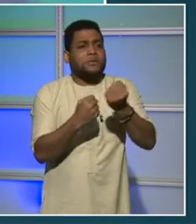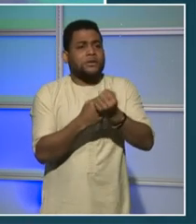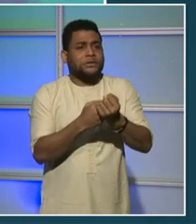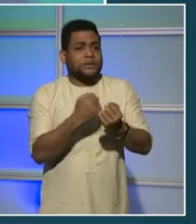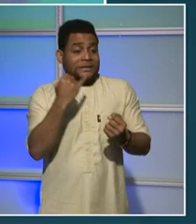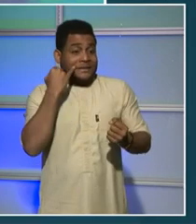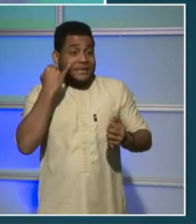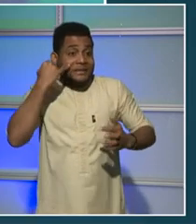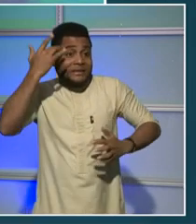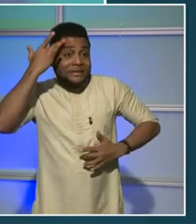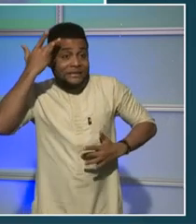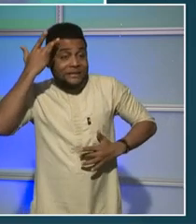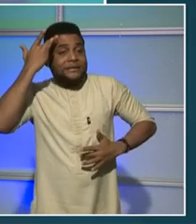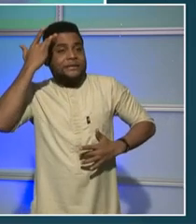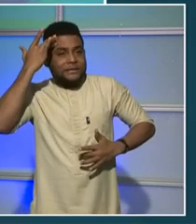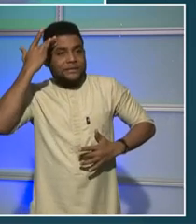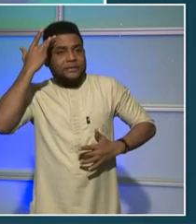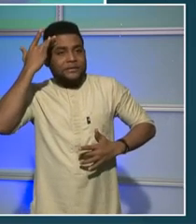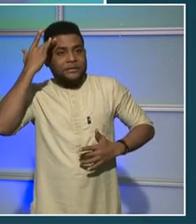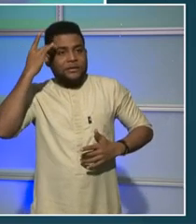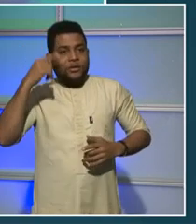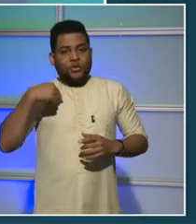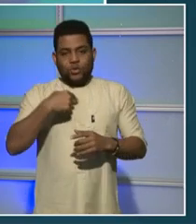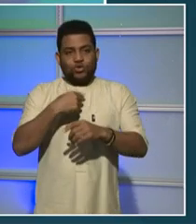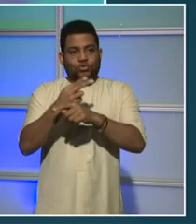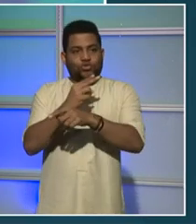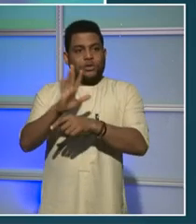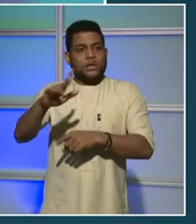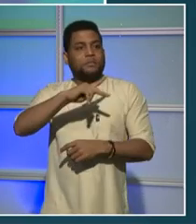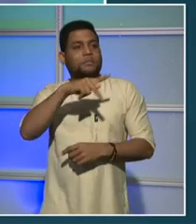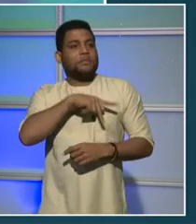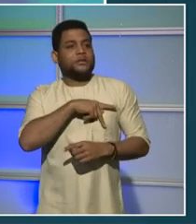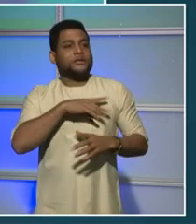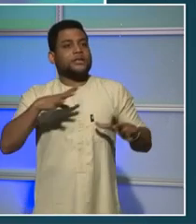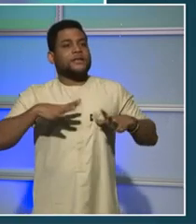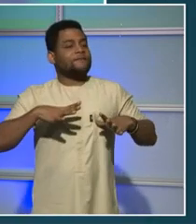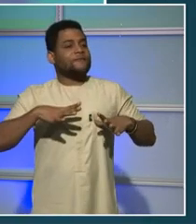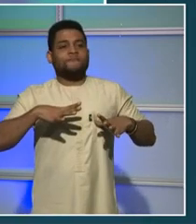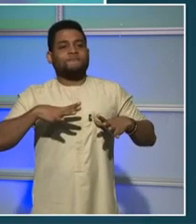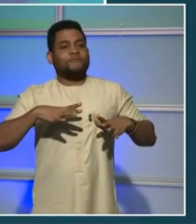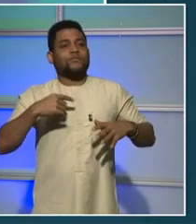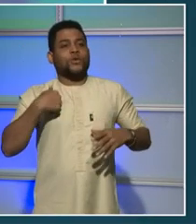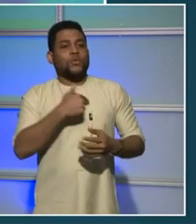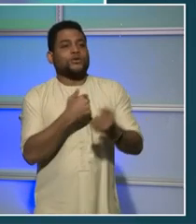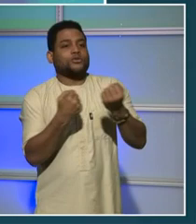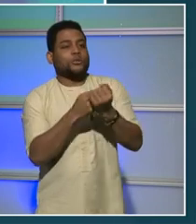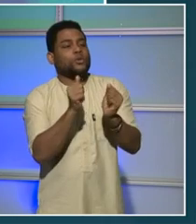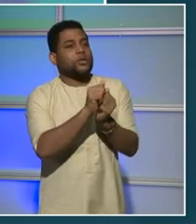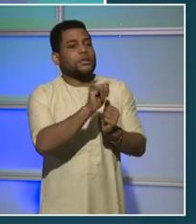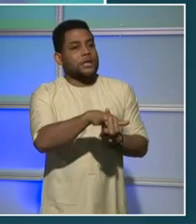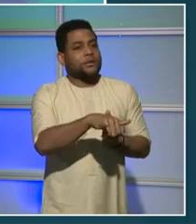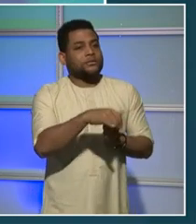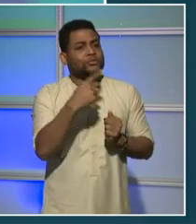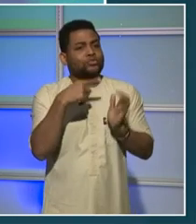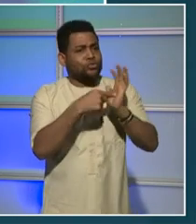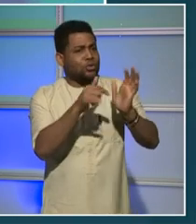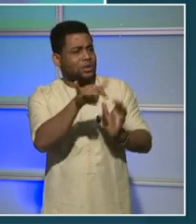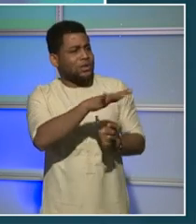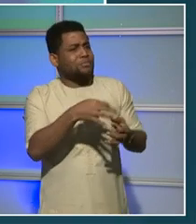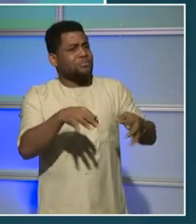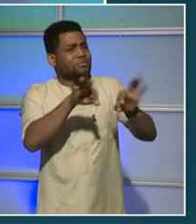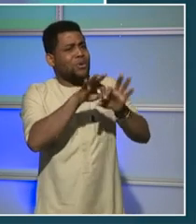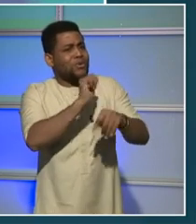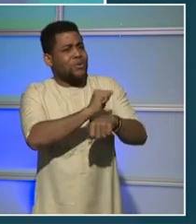leave or annual leave so we can make sure we're just doing things that are fair and reflect the important work that they do. We also recognize